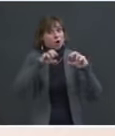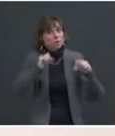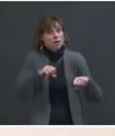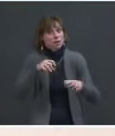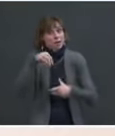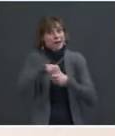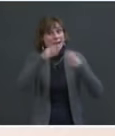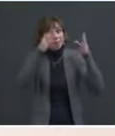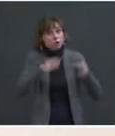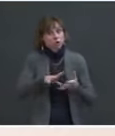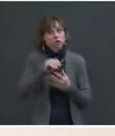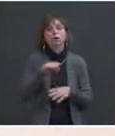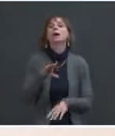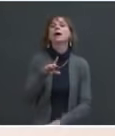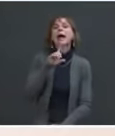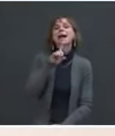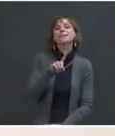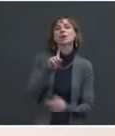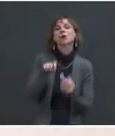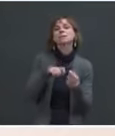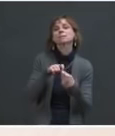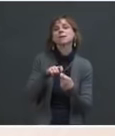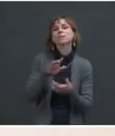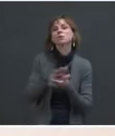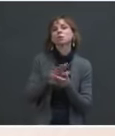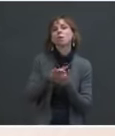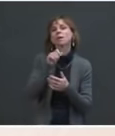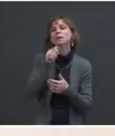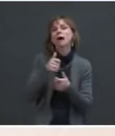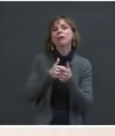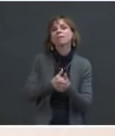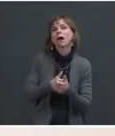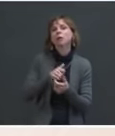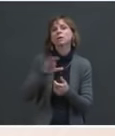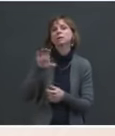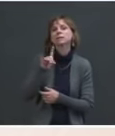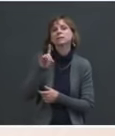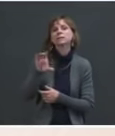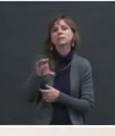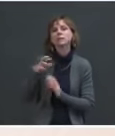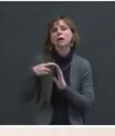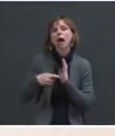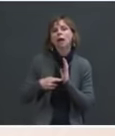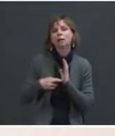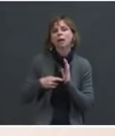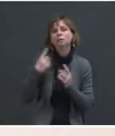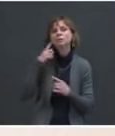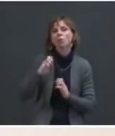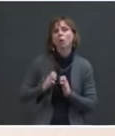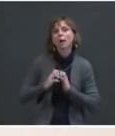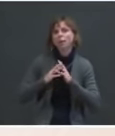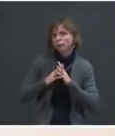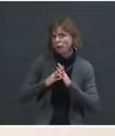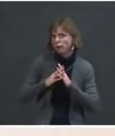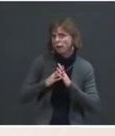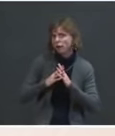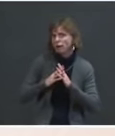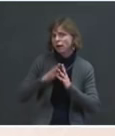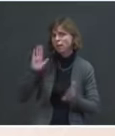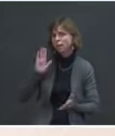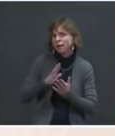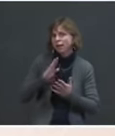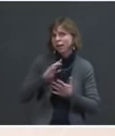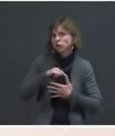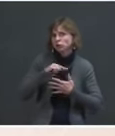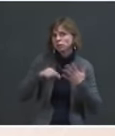Is there a specific school, though, that is not following the CDC guidelines of implementing the mitigation steps so they can reopen? I mean,